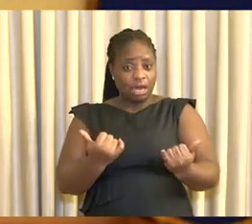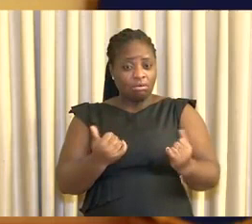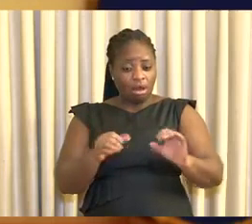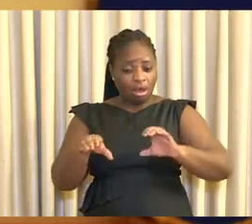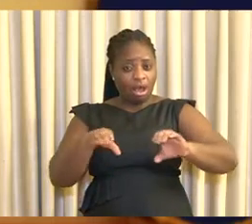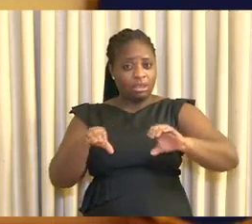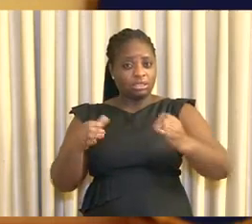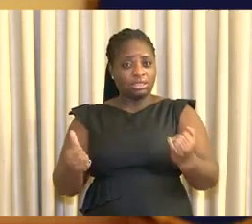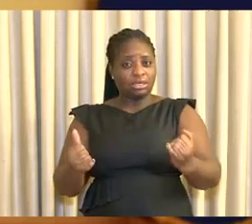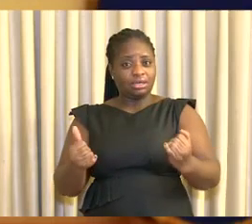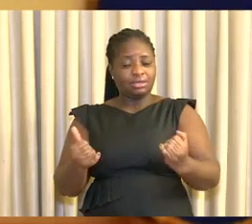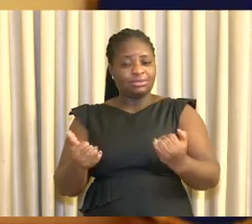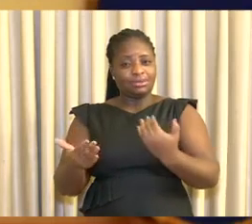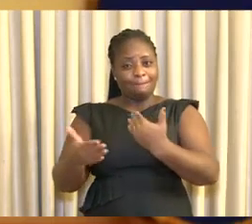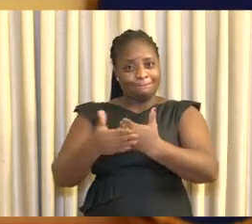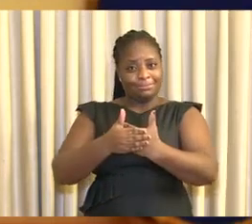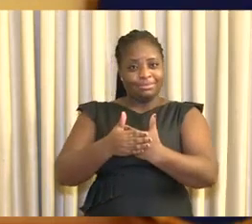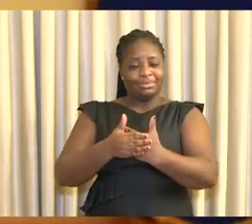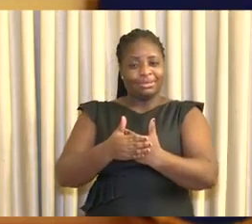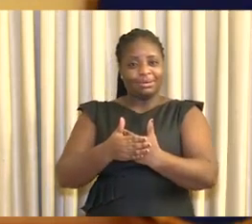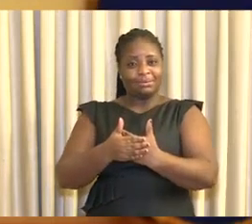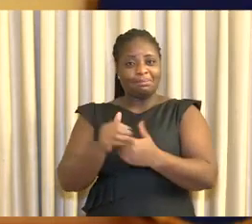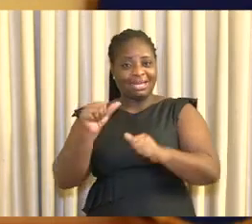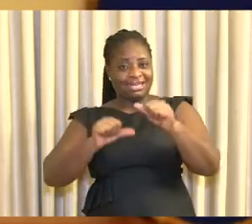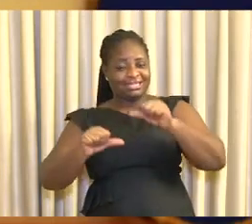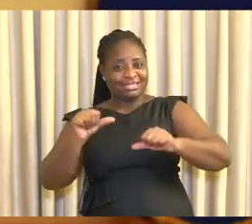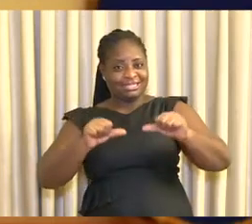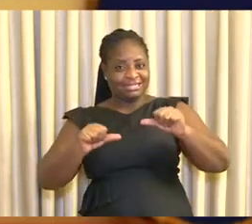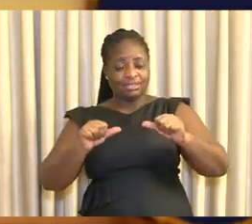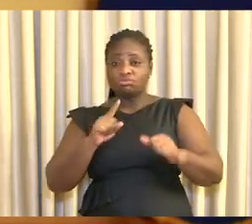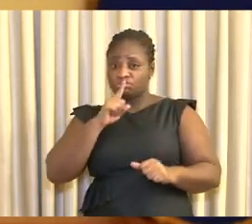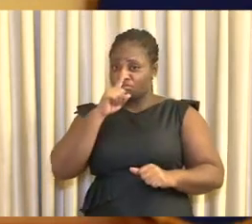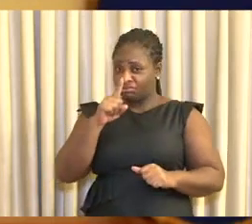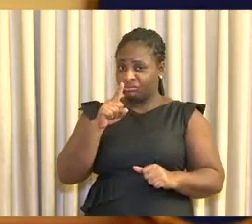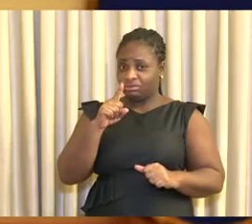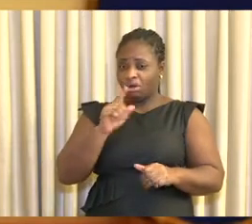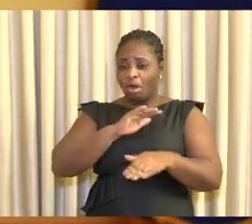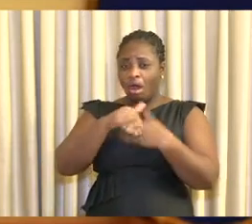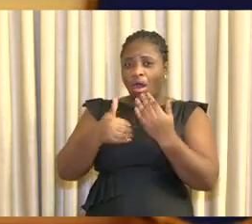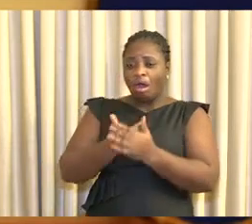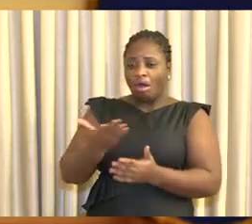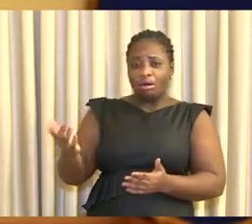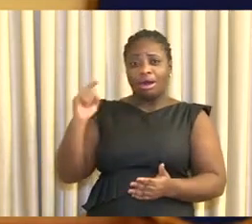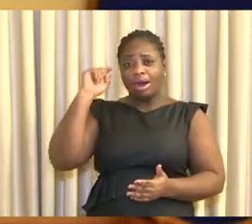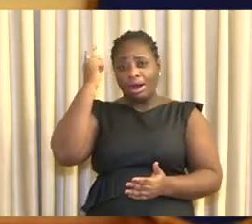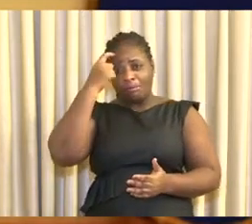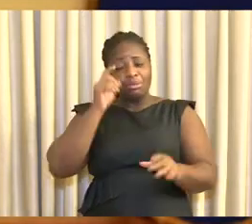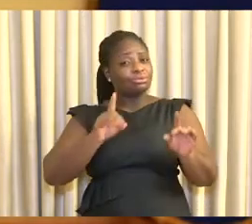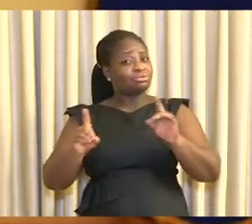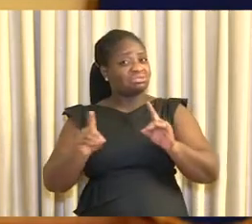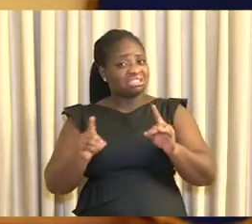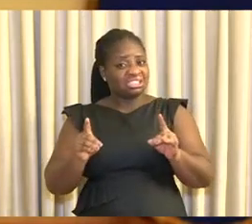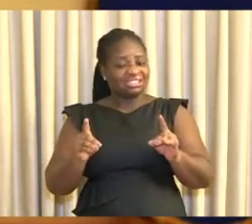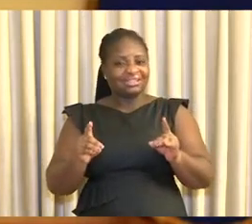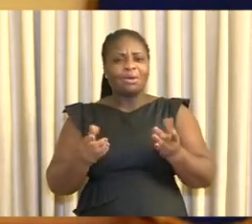again, is backed by data and by science. Indeed, all that government is doing is